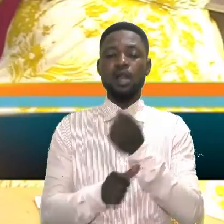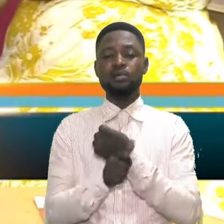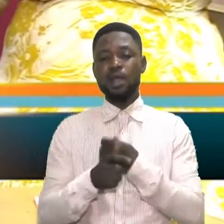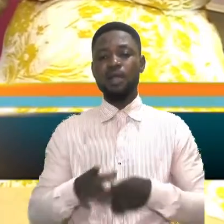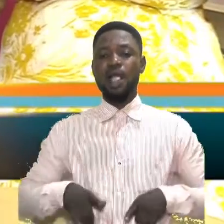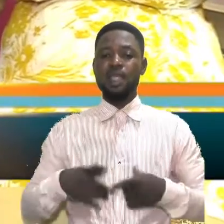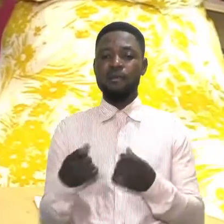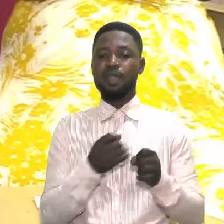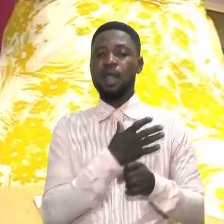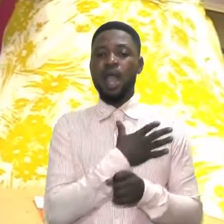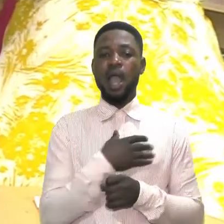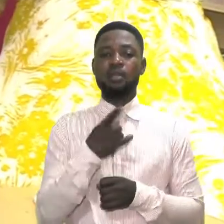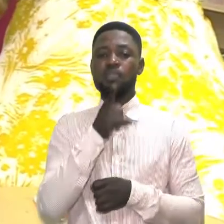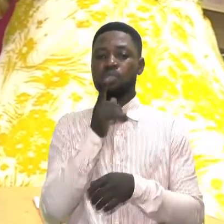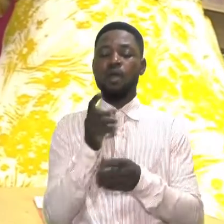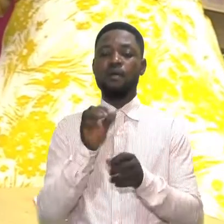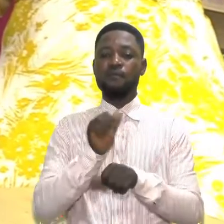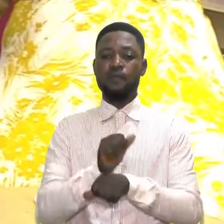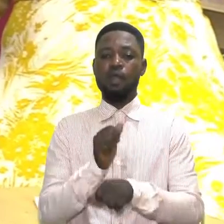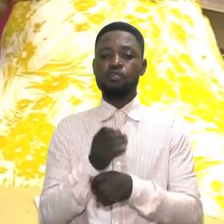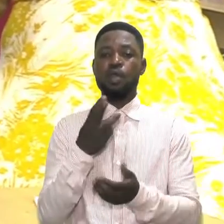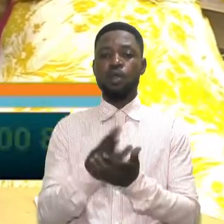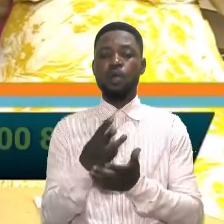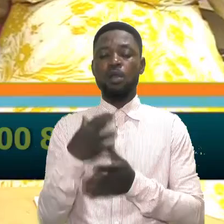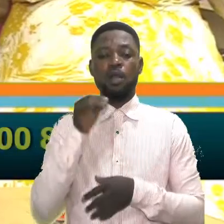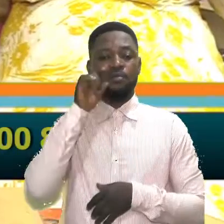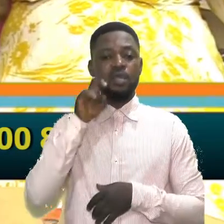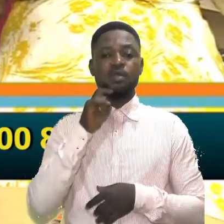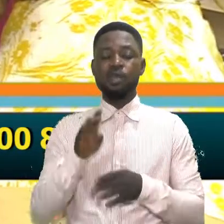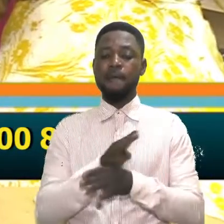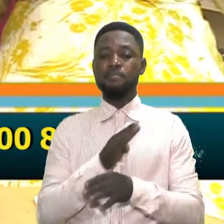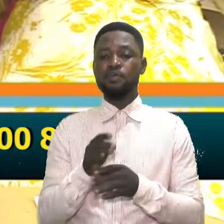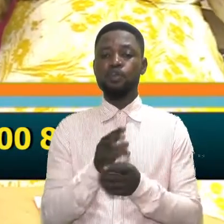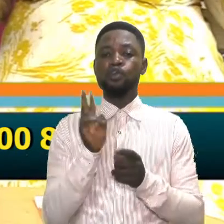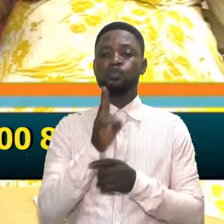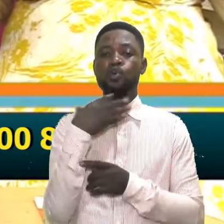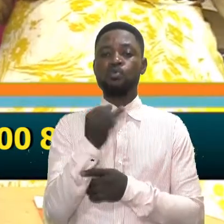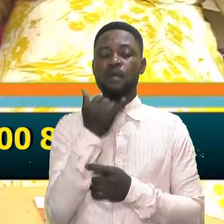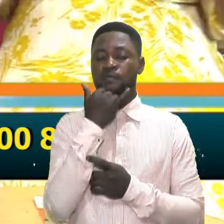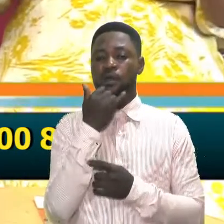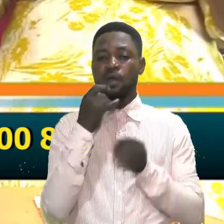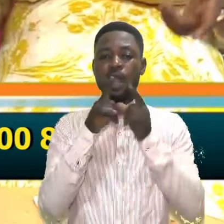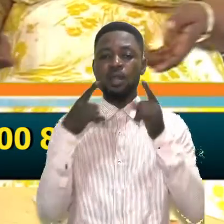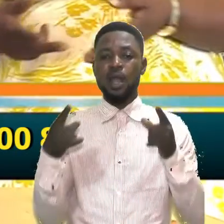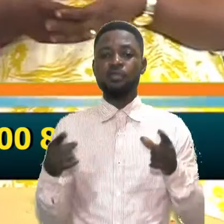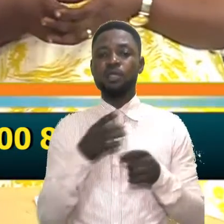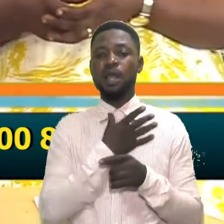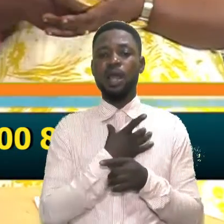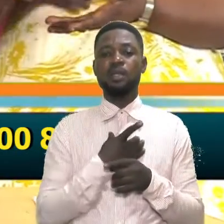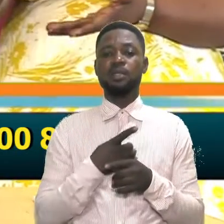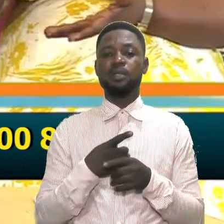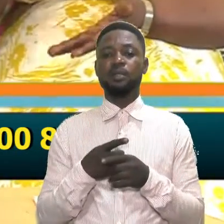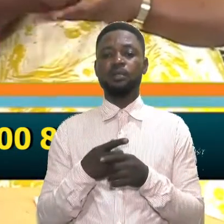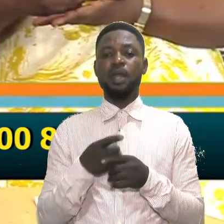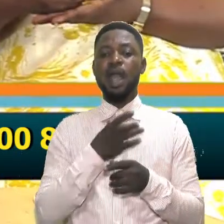risky lifestyle, dysfunctional sexual behavior, the use of vulgar language, defiant oppositional